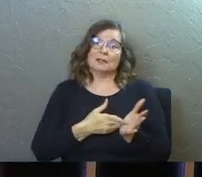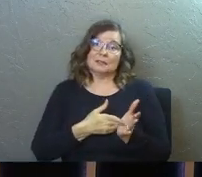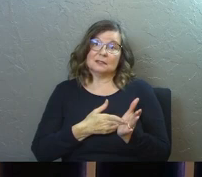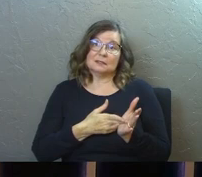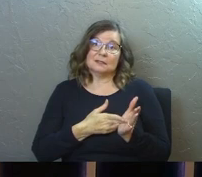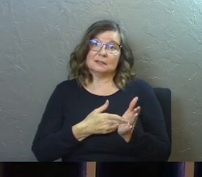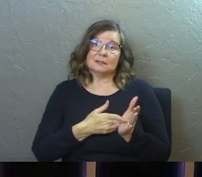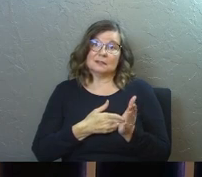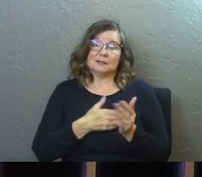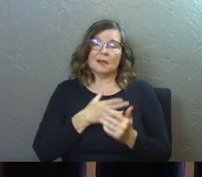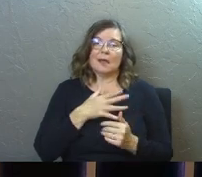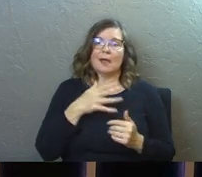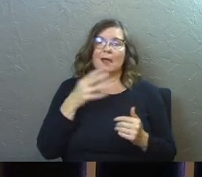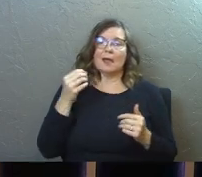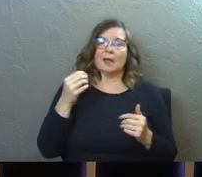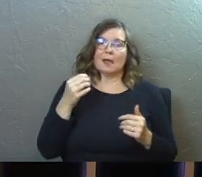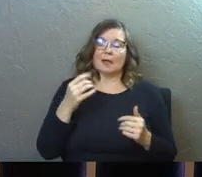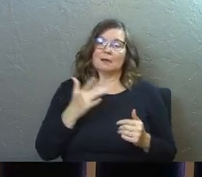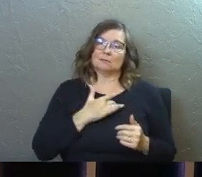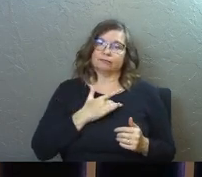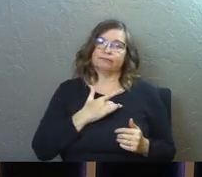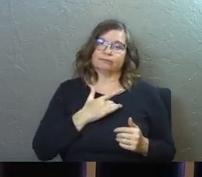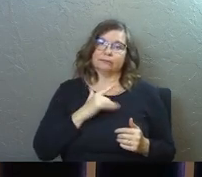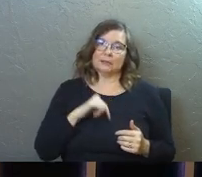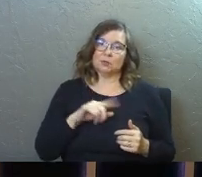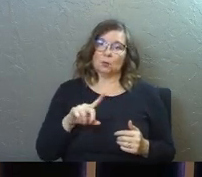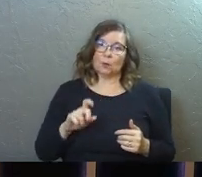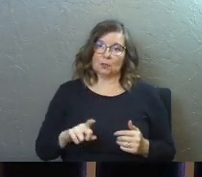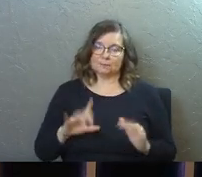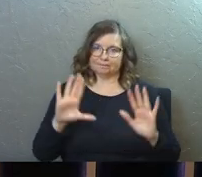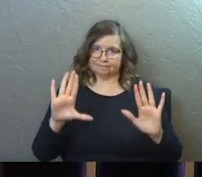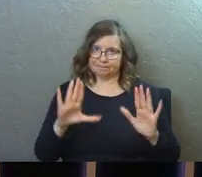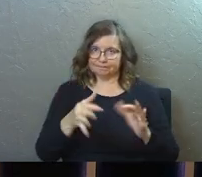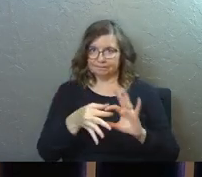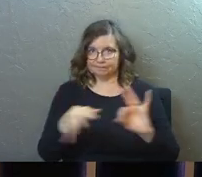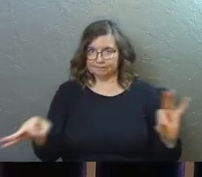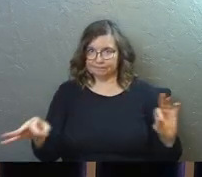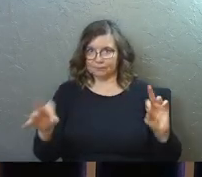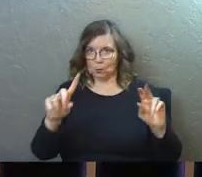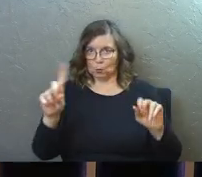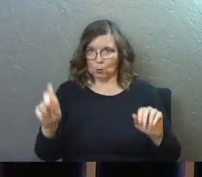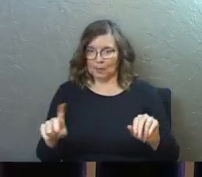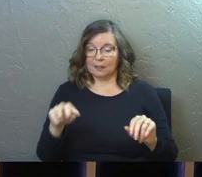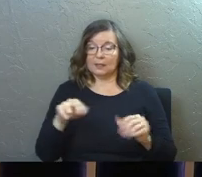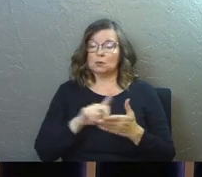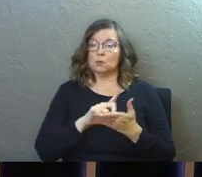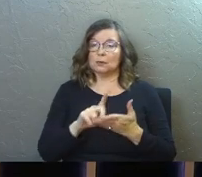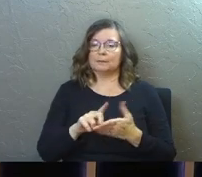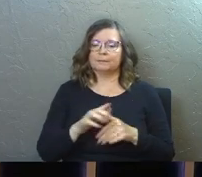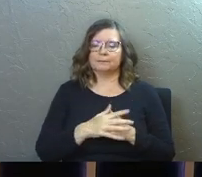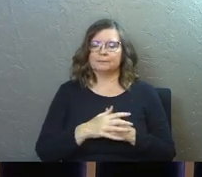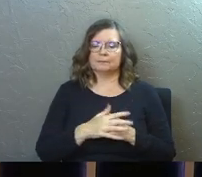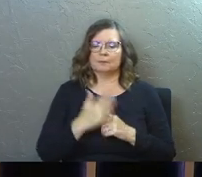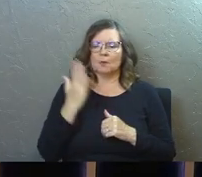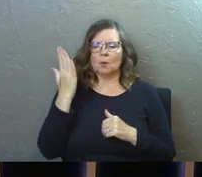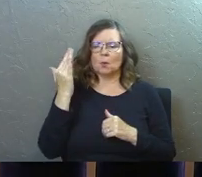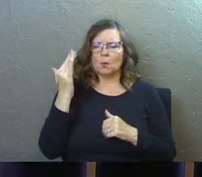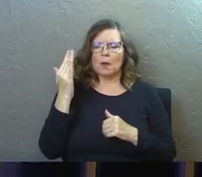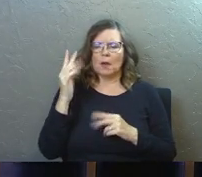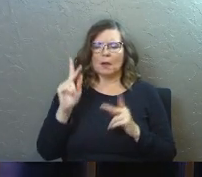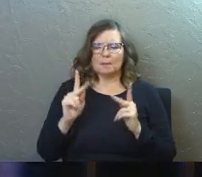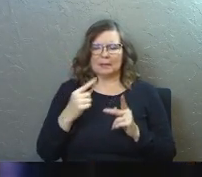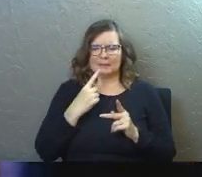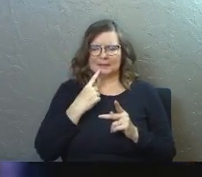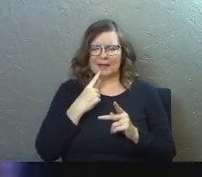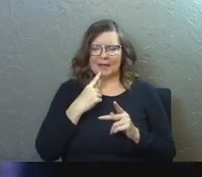and very heartfelt, this question, so here you go. This week's question, why do people say that you